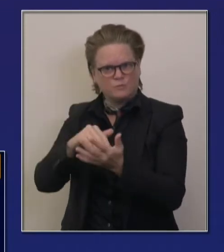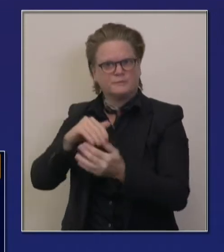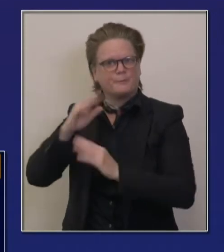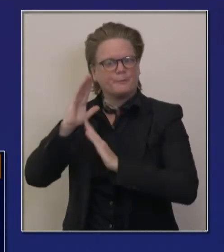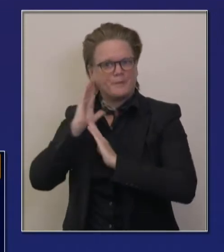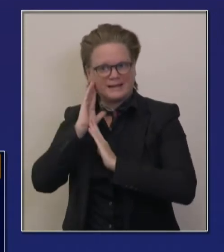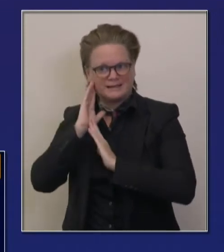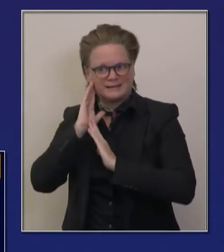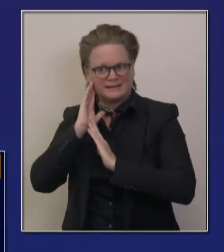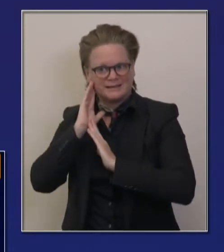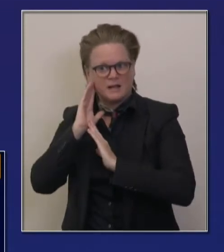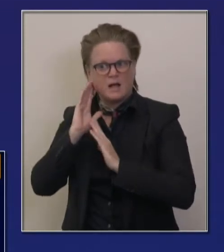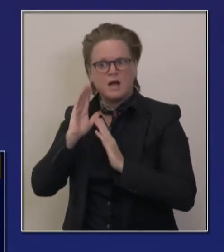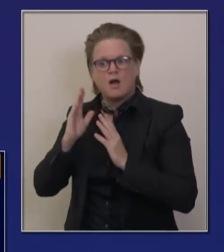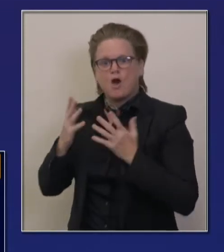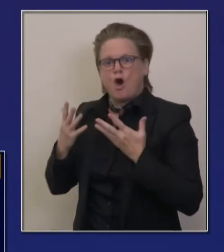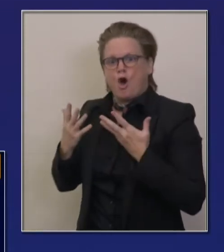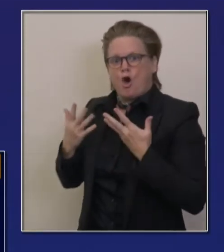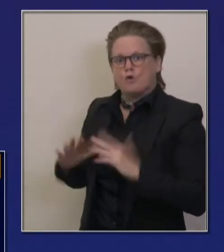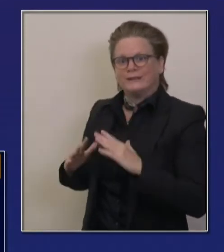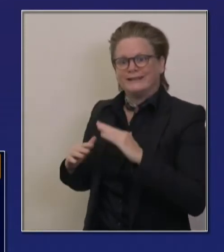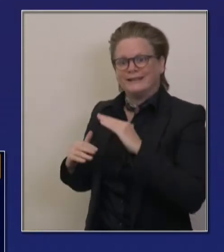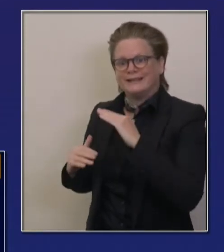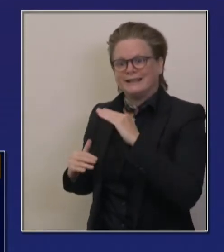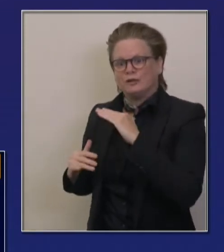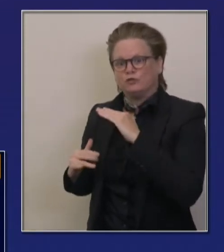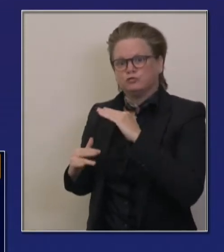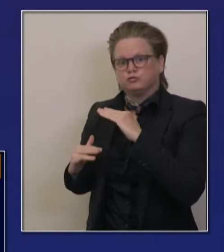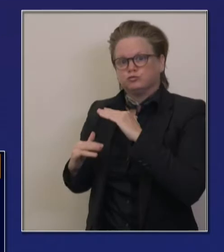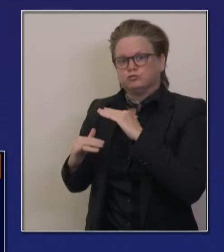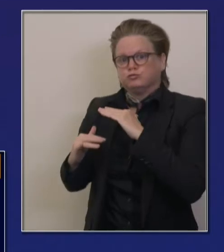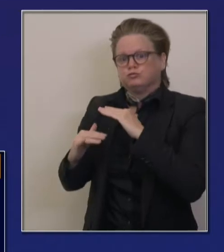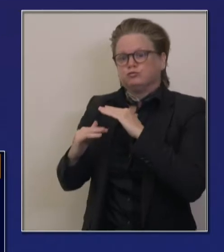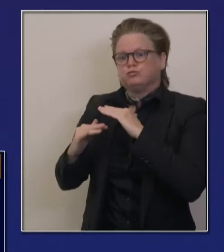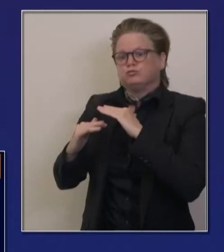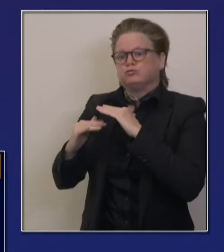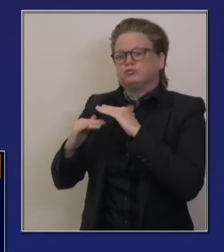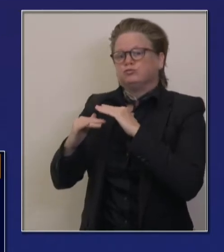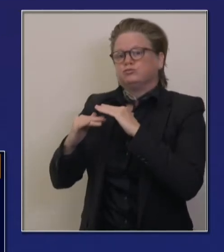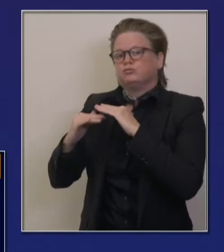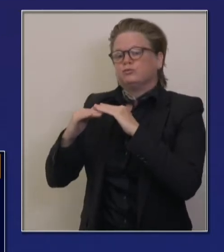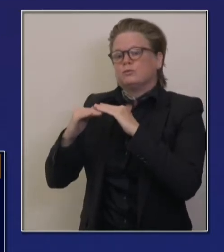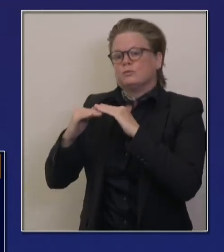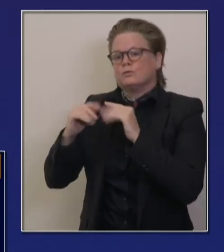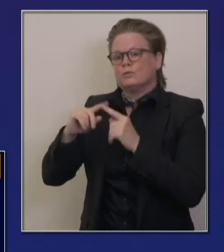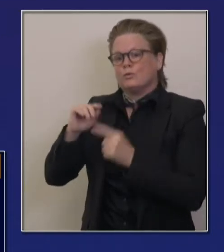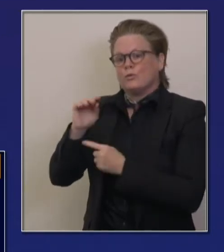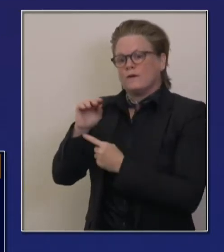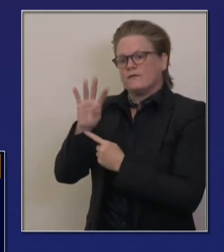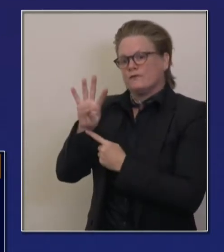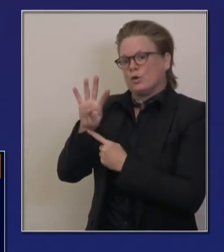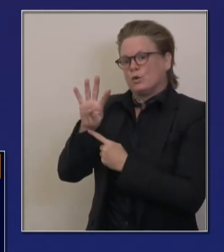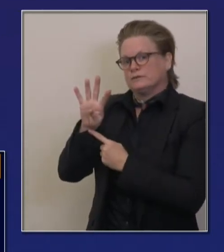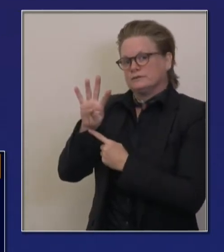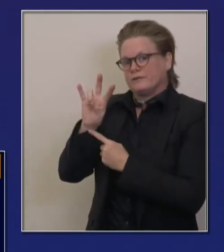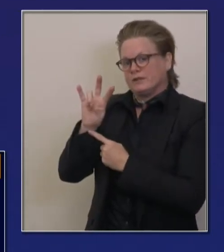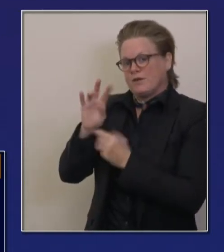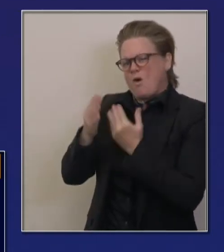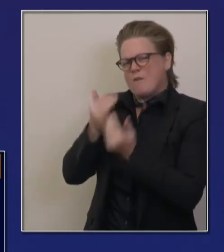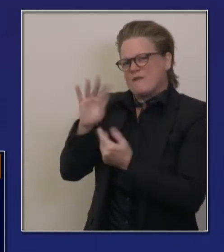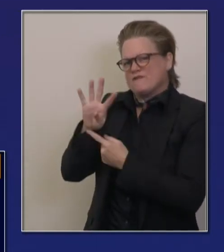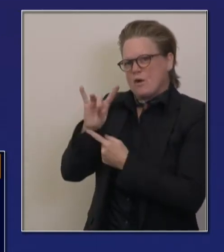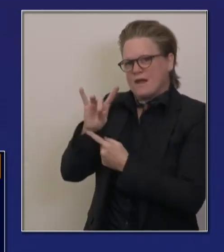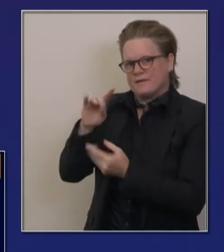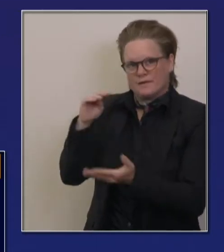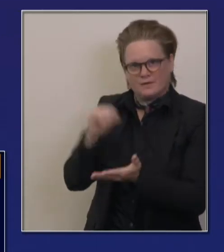capacity outside the hospital system itself. You can see that 14% of our hospital beds, just 14